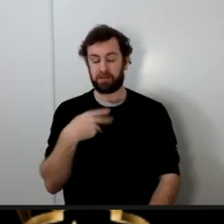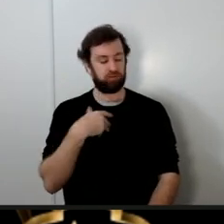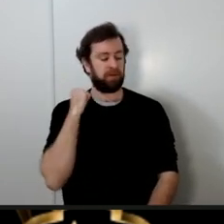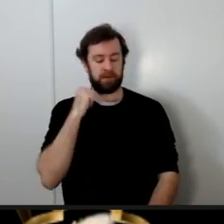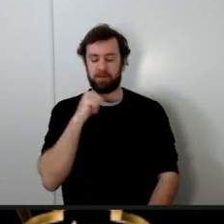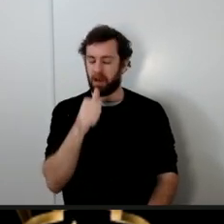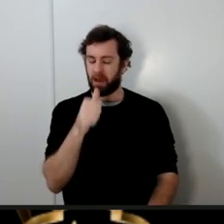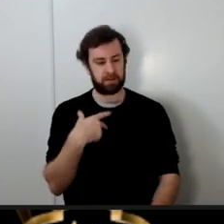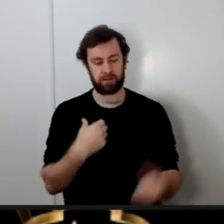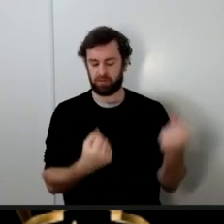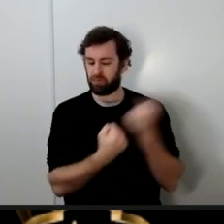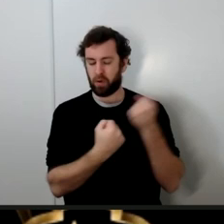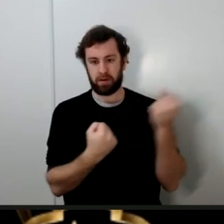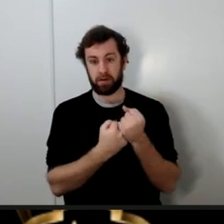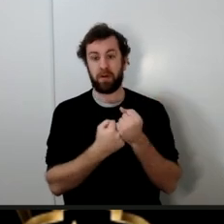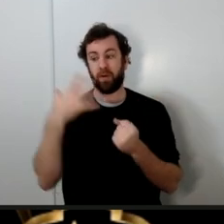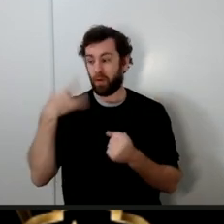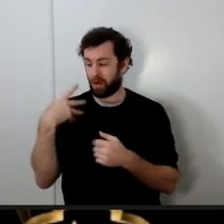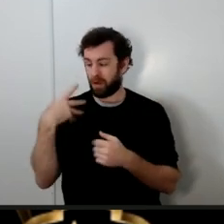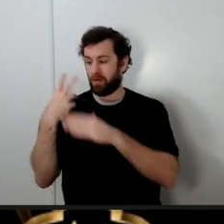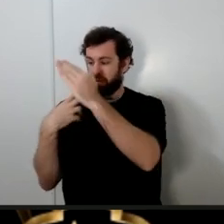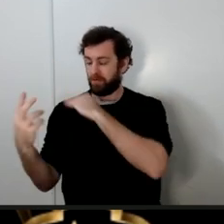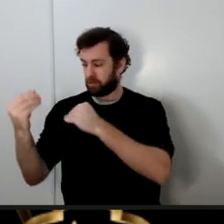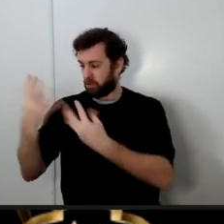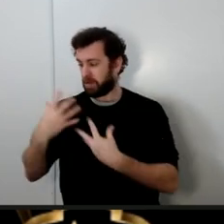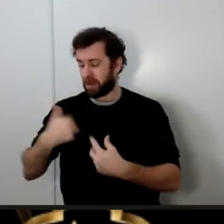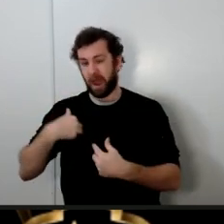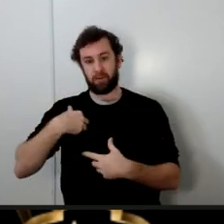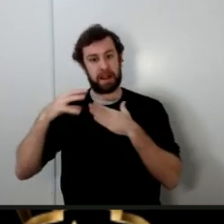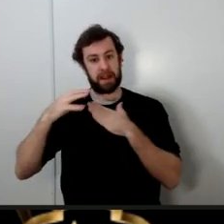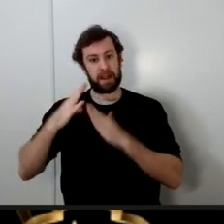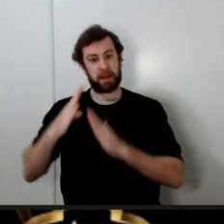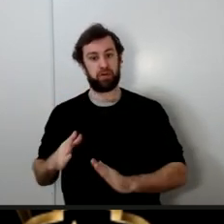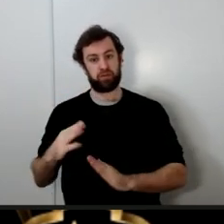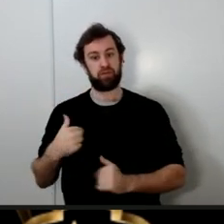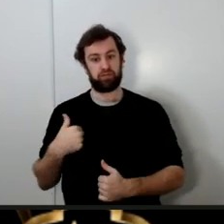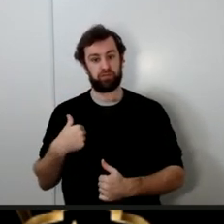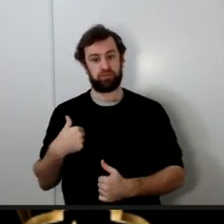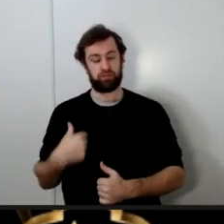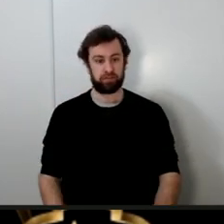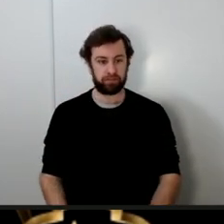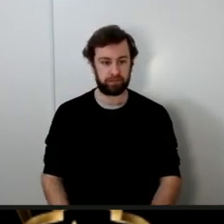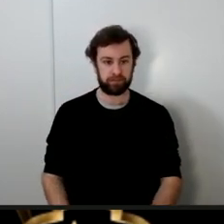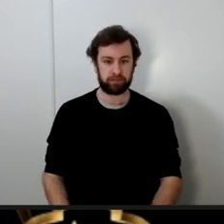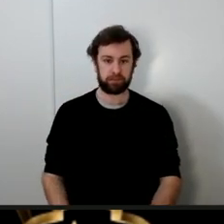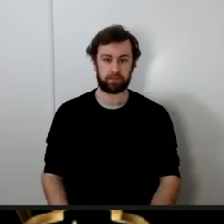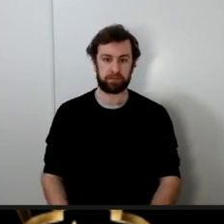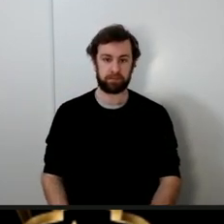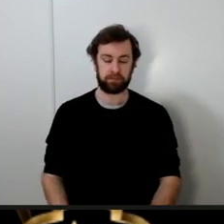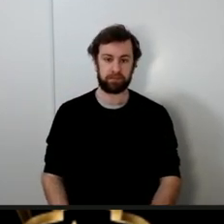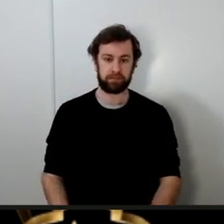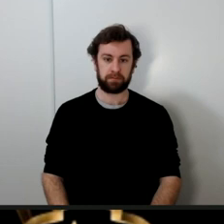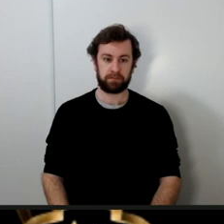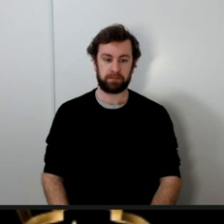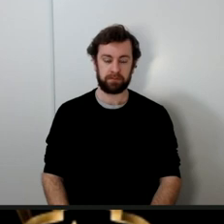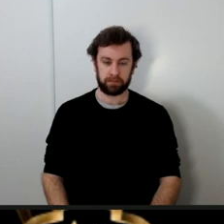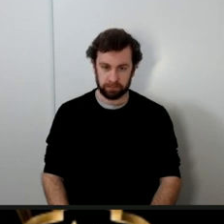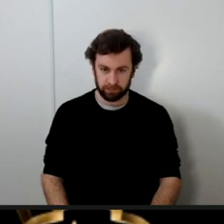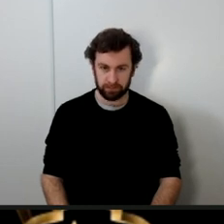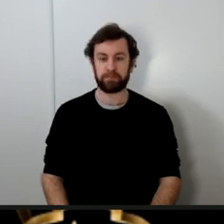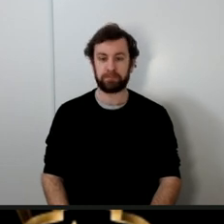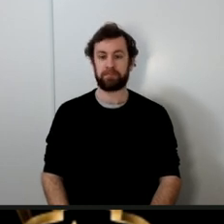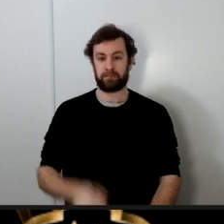was appointed by the prophet to be the successor imam alaihissalam was in his house